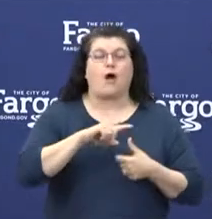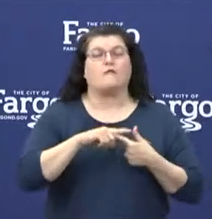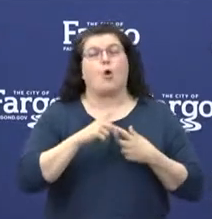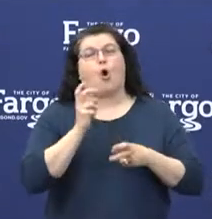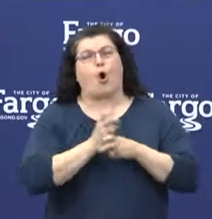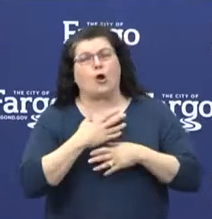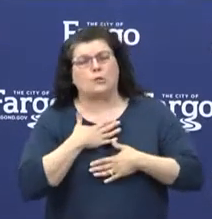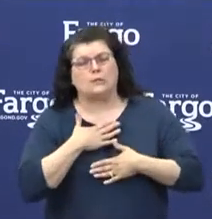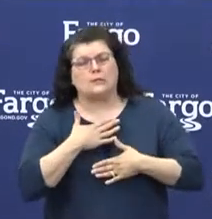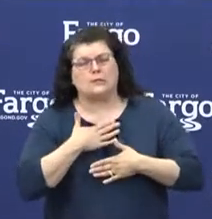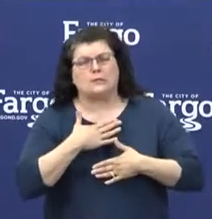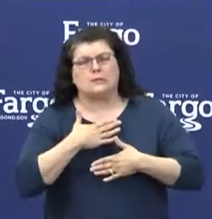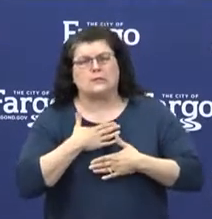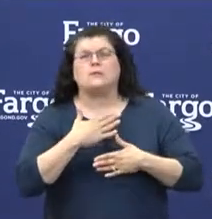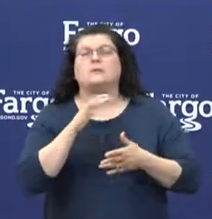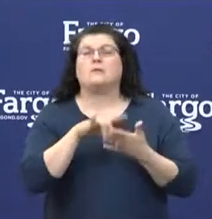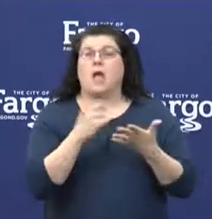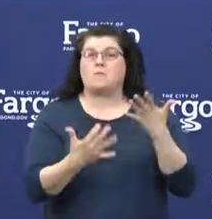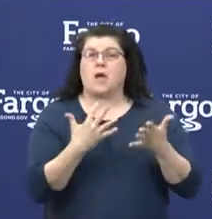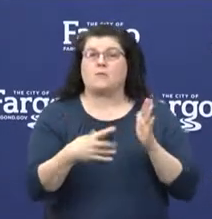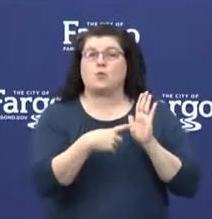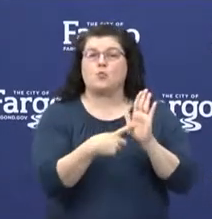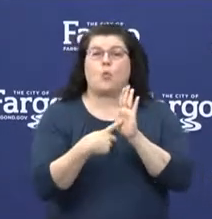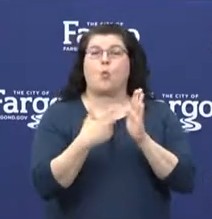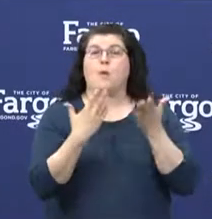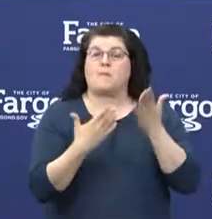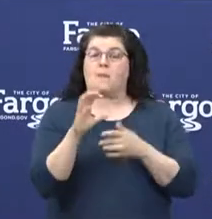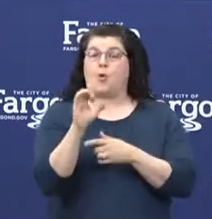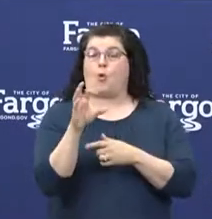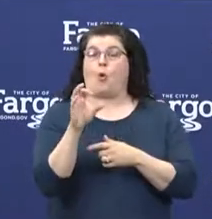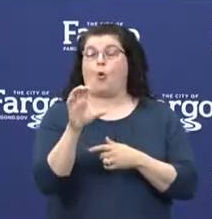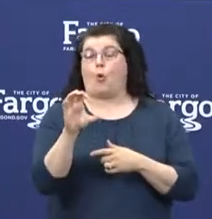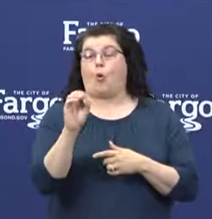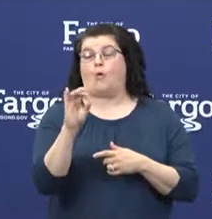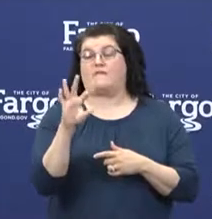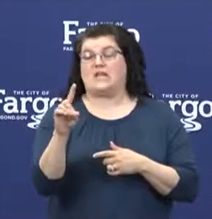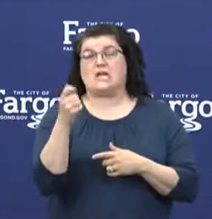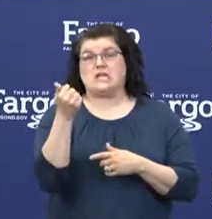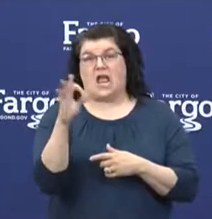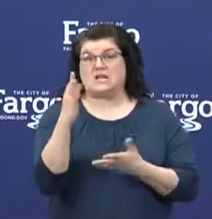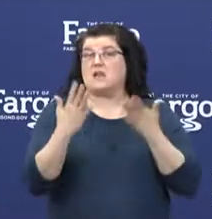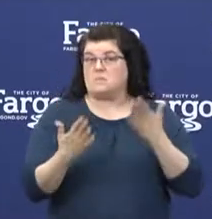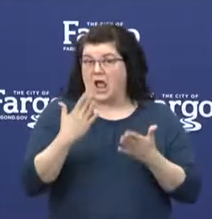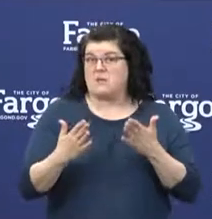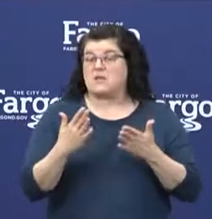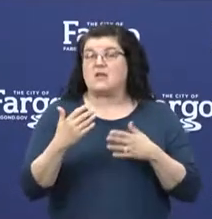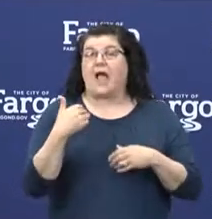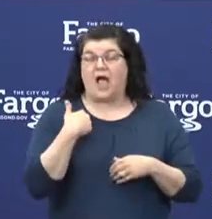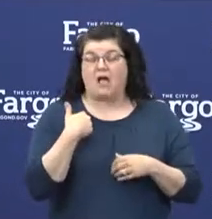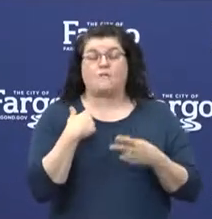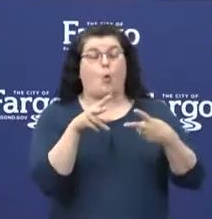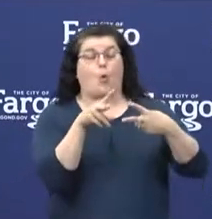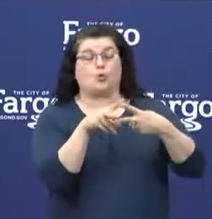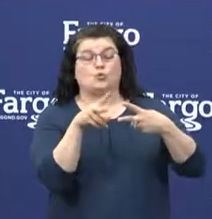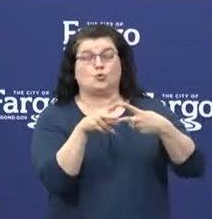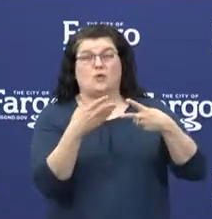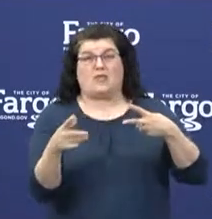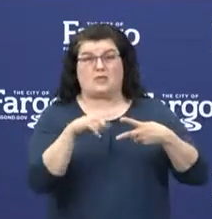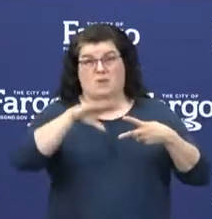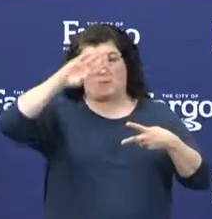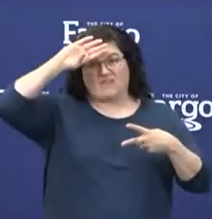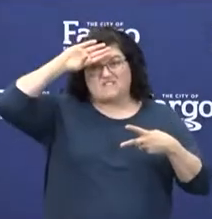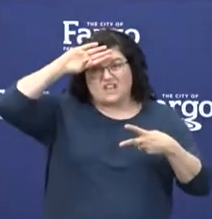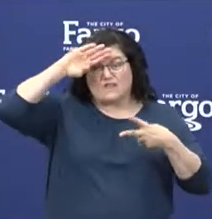breath, or difficulty breathing may indicate a COVID-19 infection, or at least two of the following symptoms, fever,